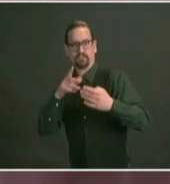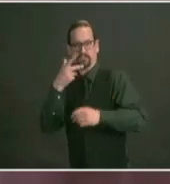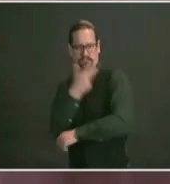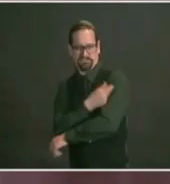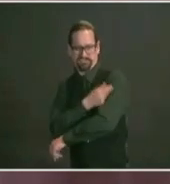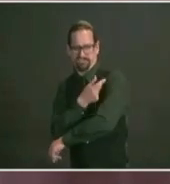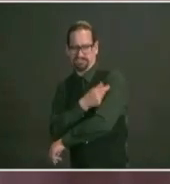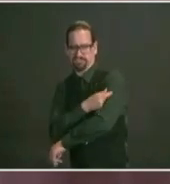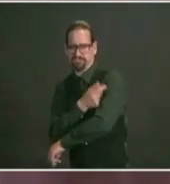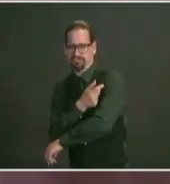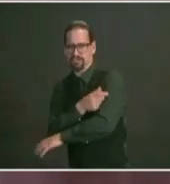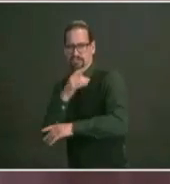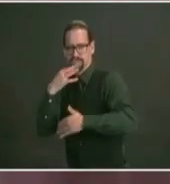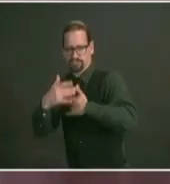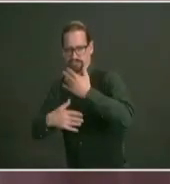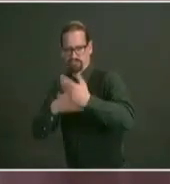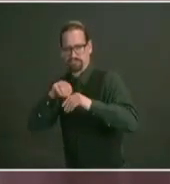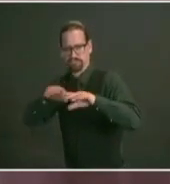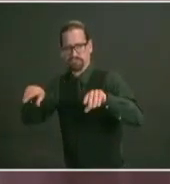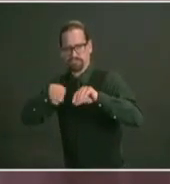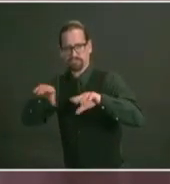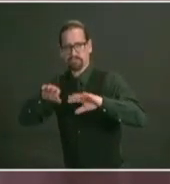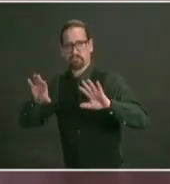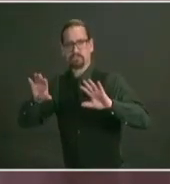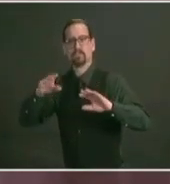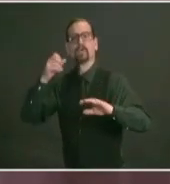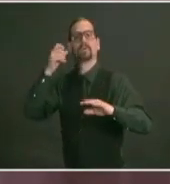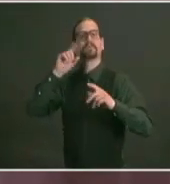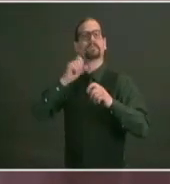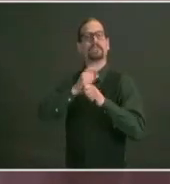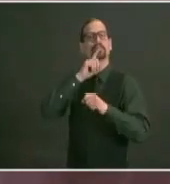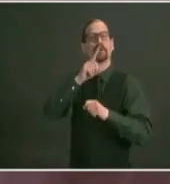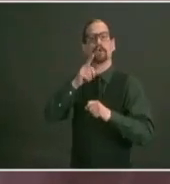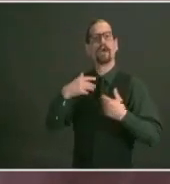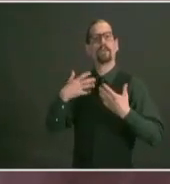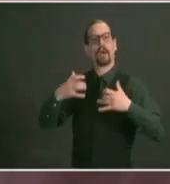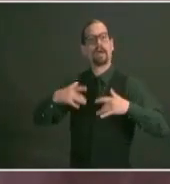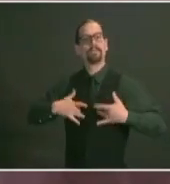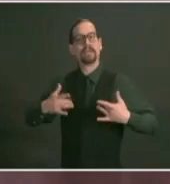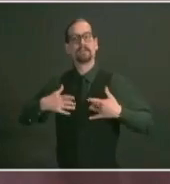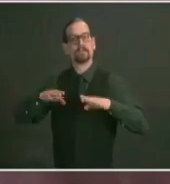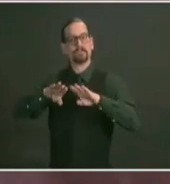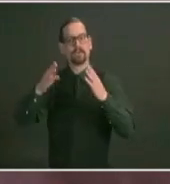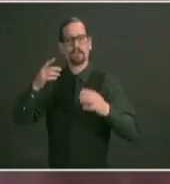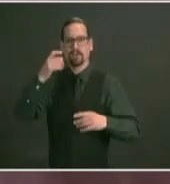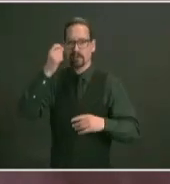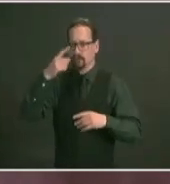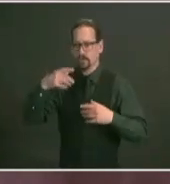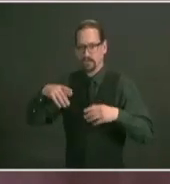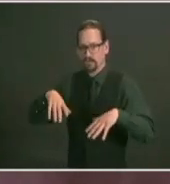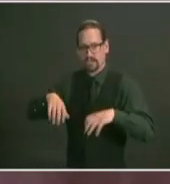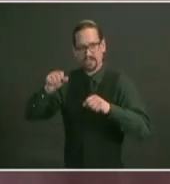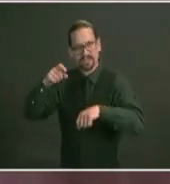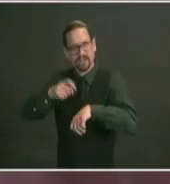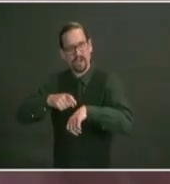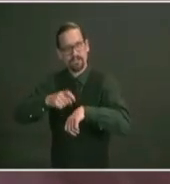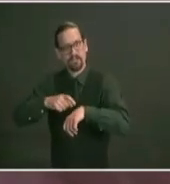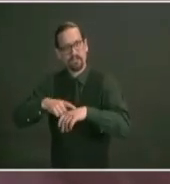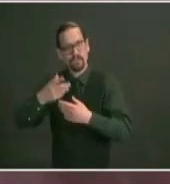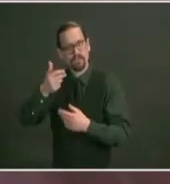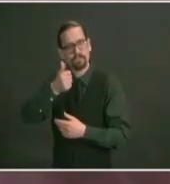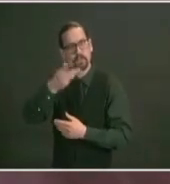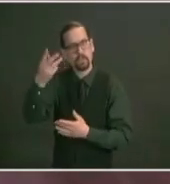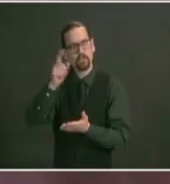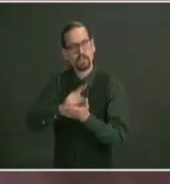stages because i don't know if you've ever done an event i have it takes several weeks to do that several months to do that we're opening it now so that we're up and ready to go when